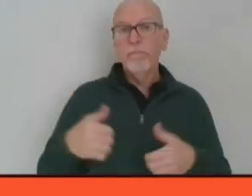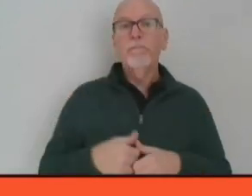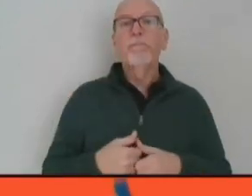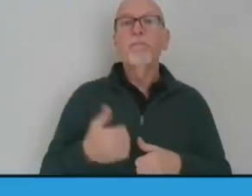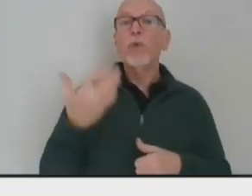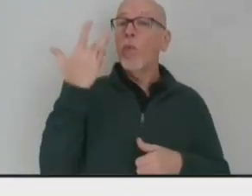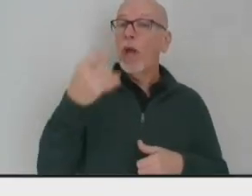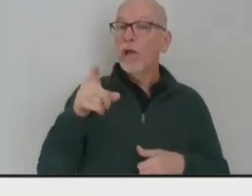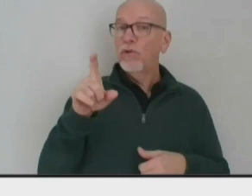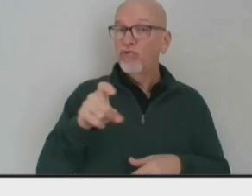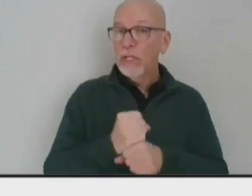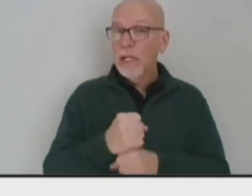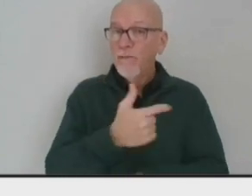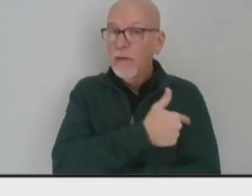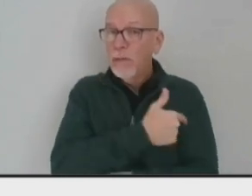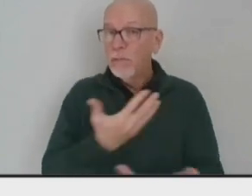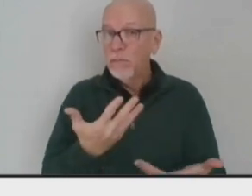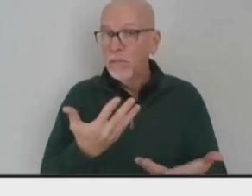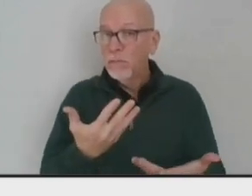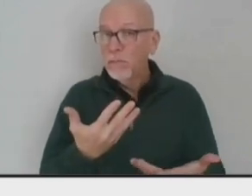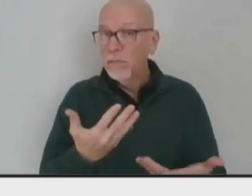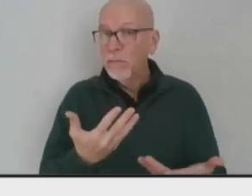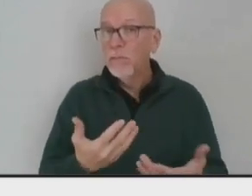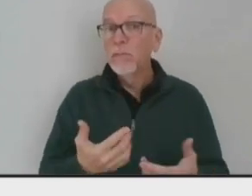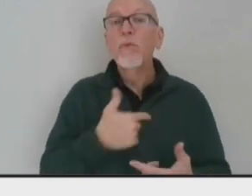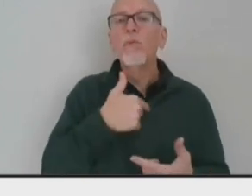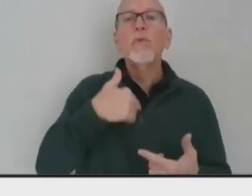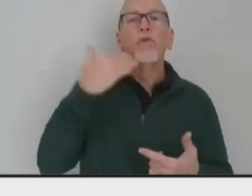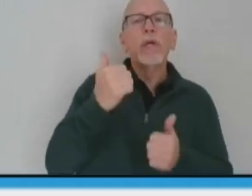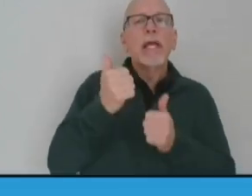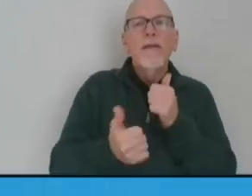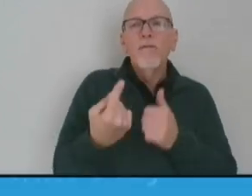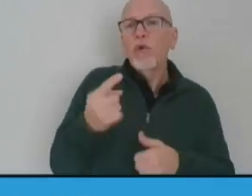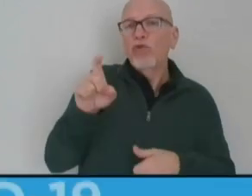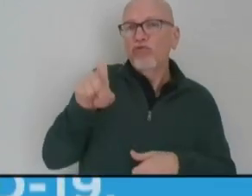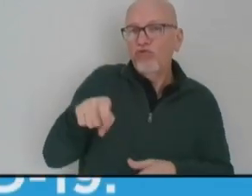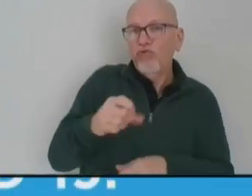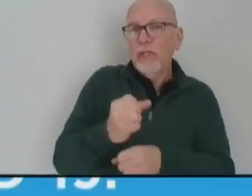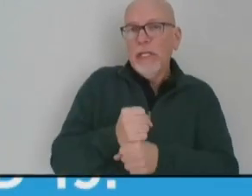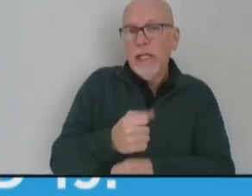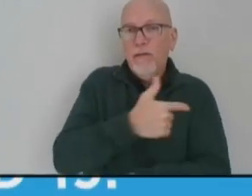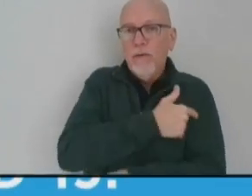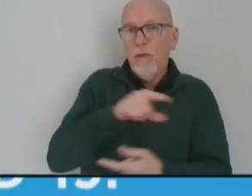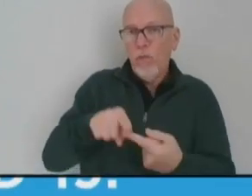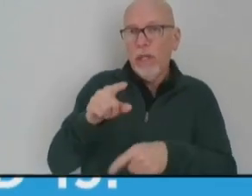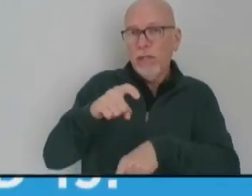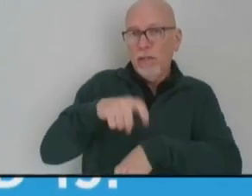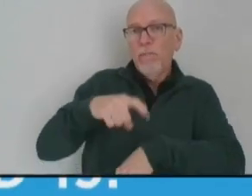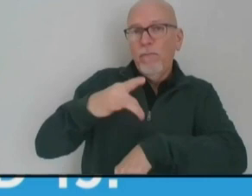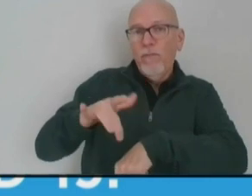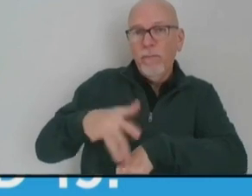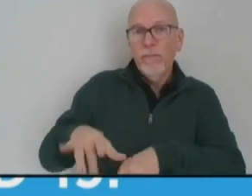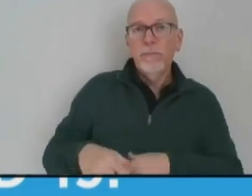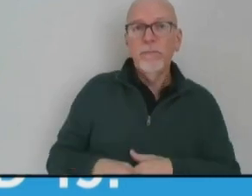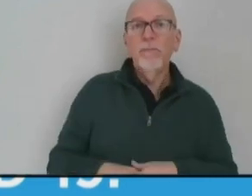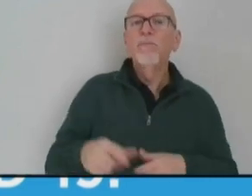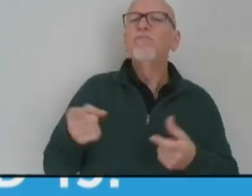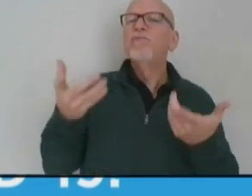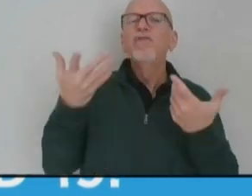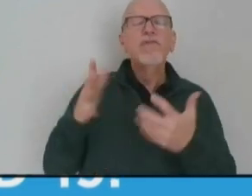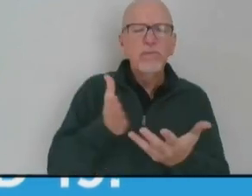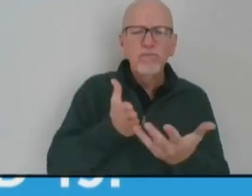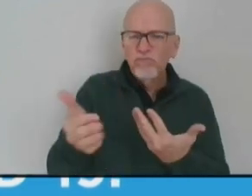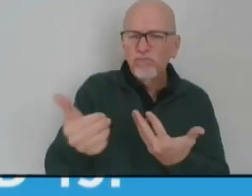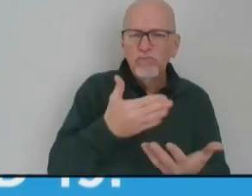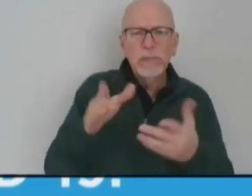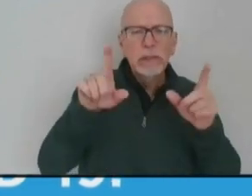a vaccine? First of all, we know that everyone should get the vaccine once it is available. These vaccines have been thoroughly tested to ensure that they